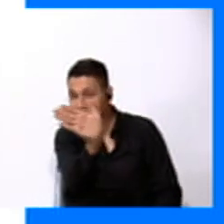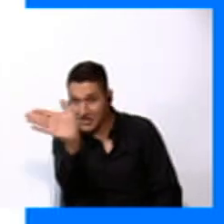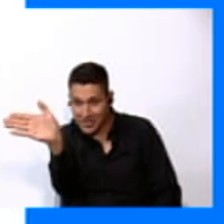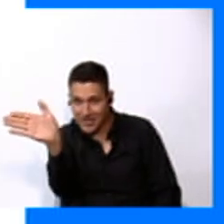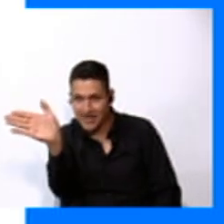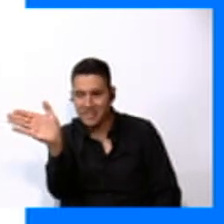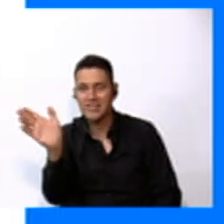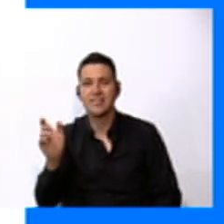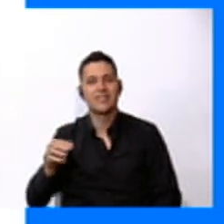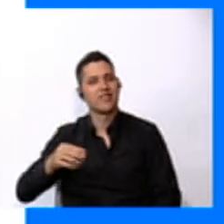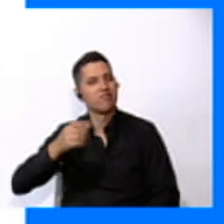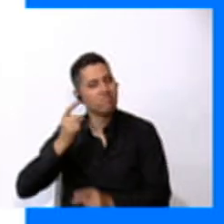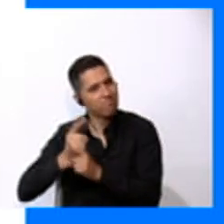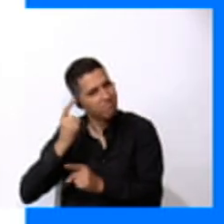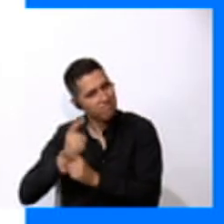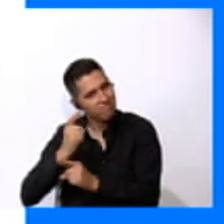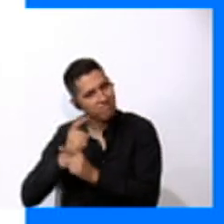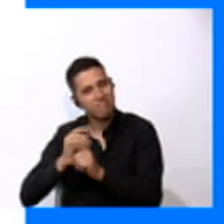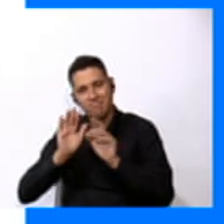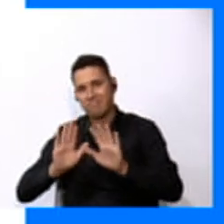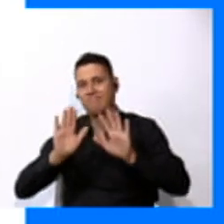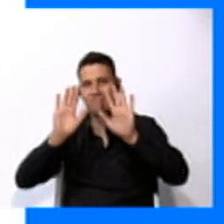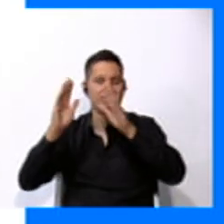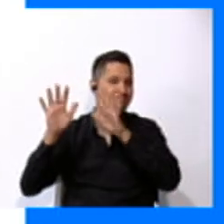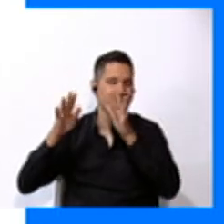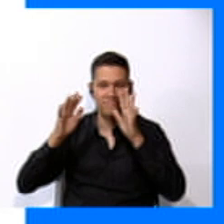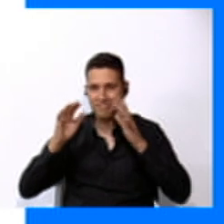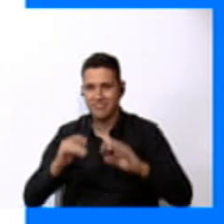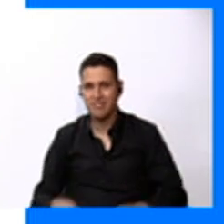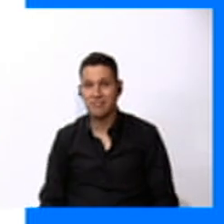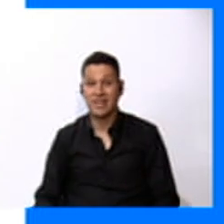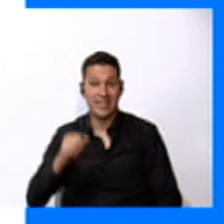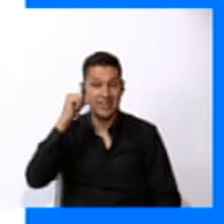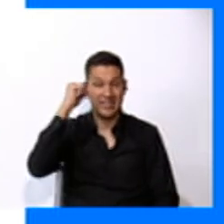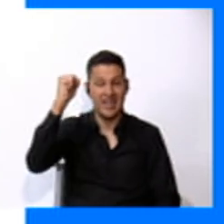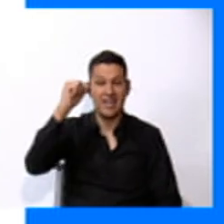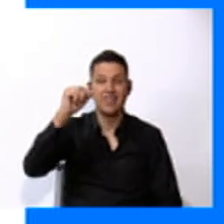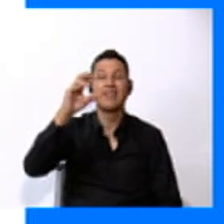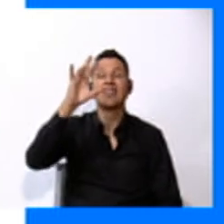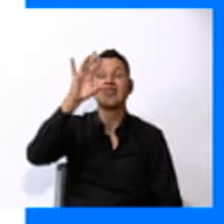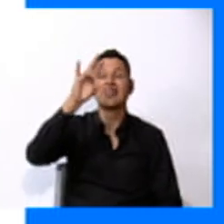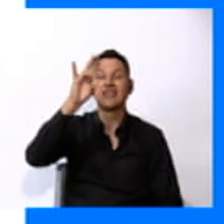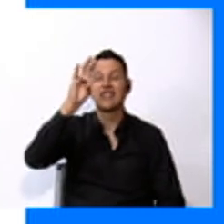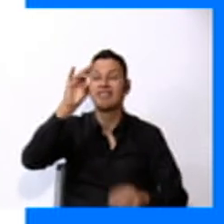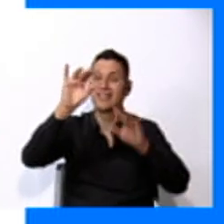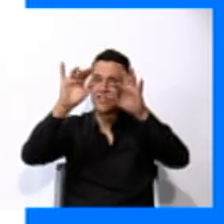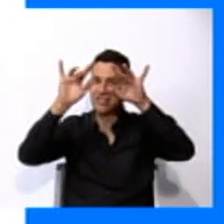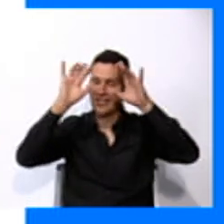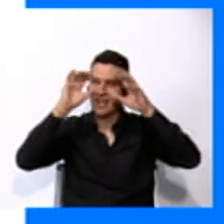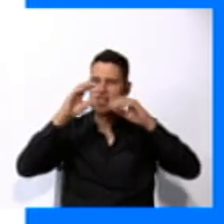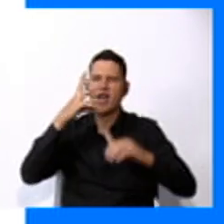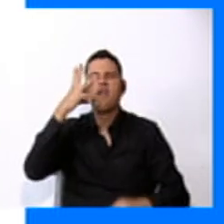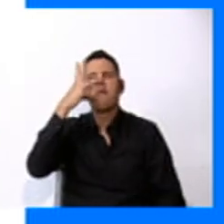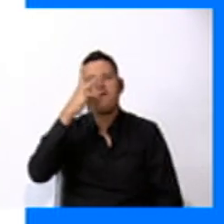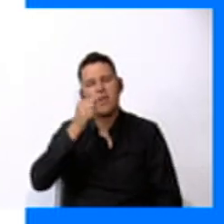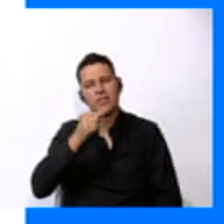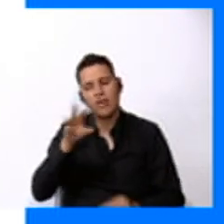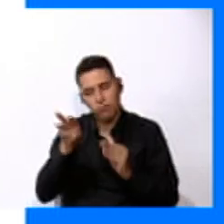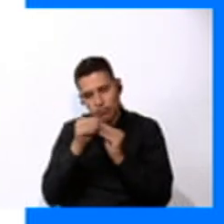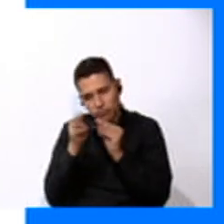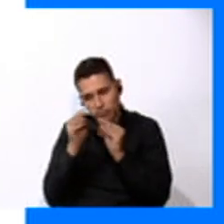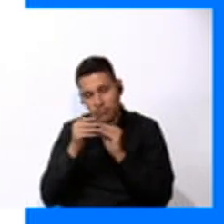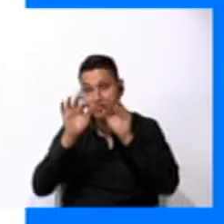Excellent. Very good. And you won seven stars. How many stars did you win?